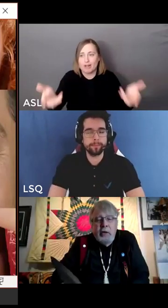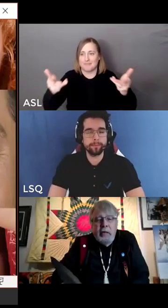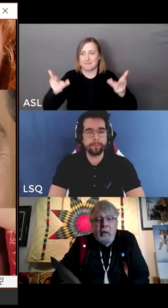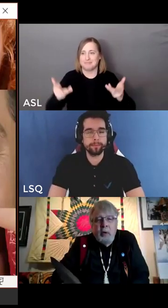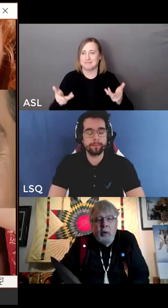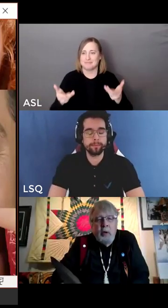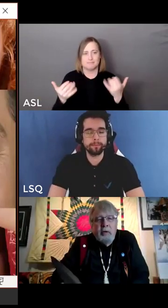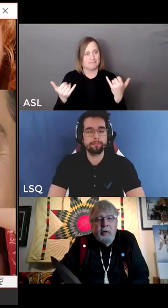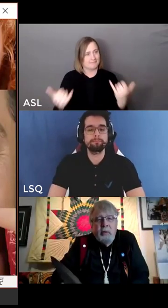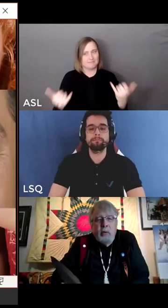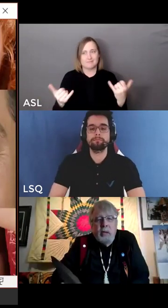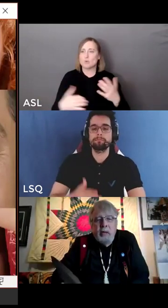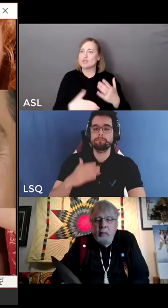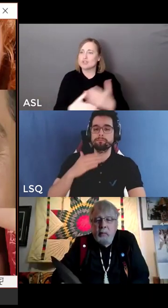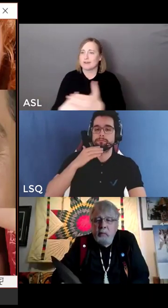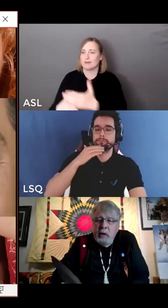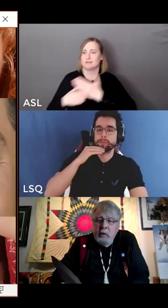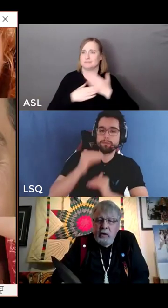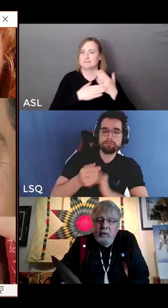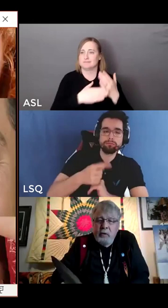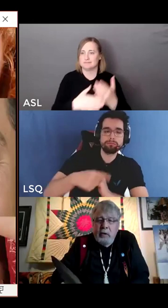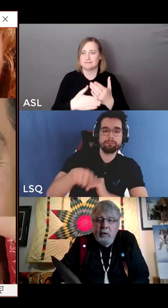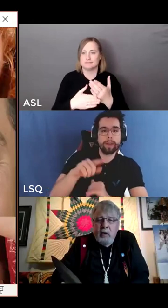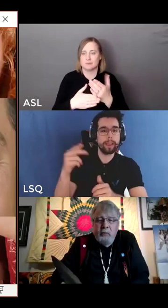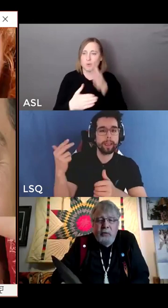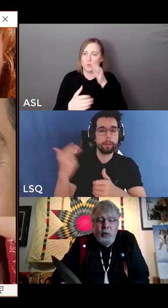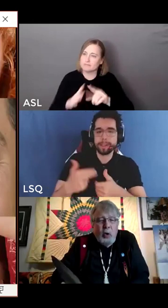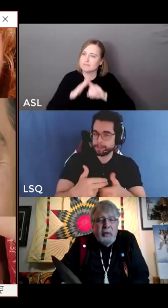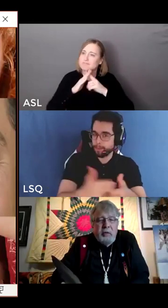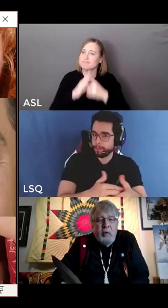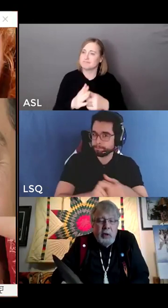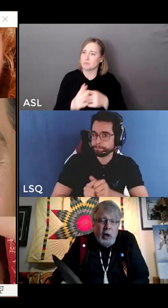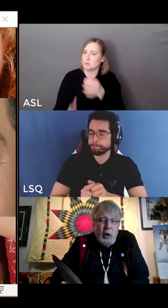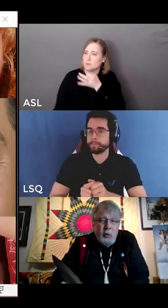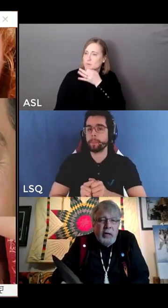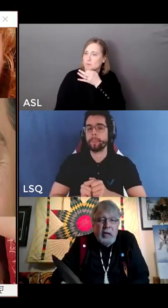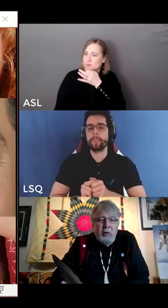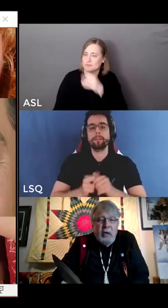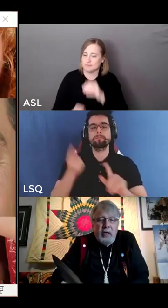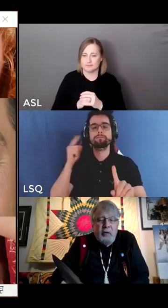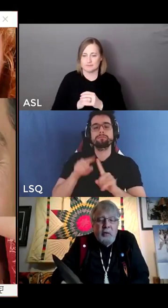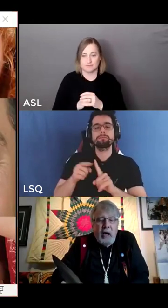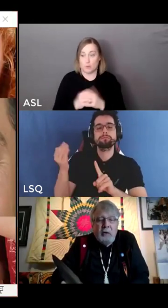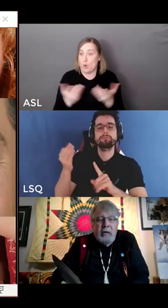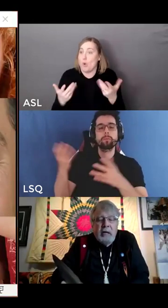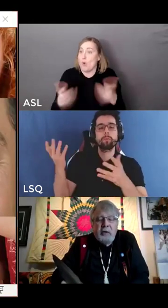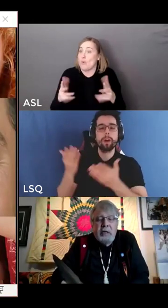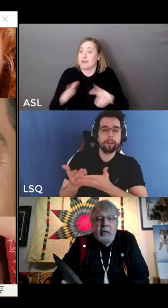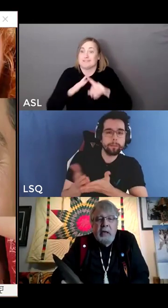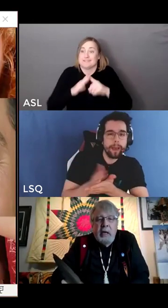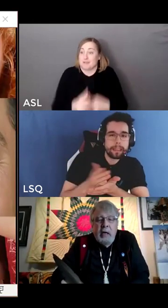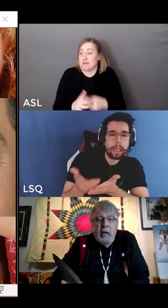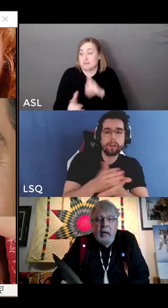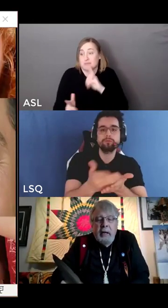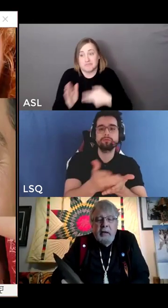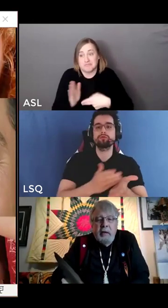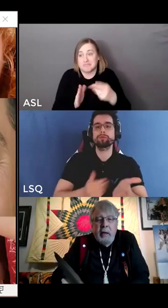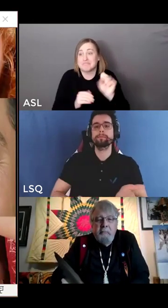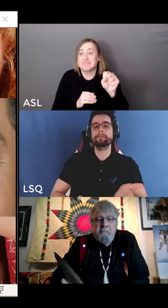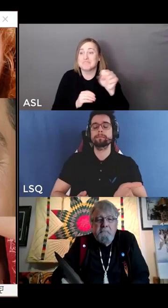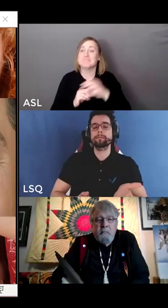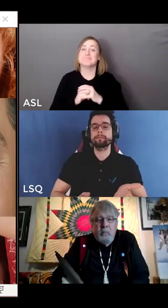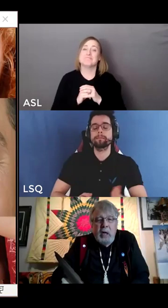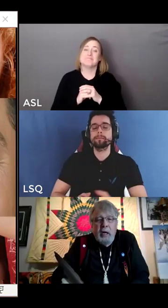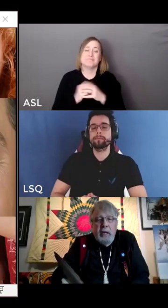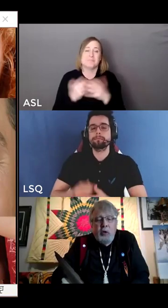this sharing that we're going to enter into in a few moments, that we are already entering into now, actually. And